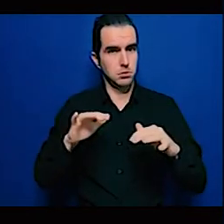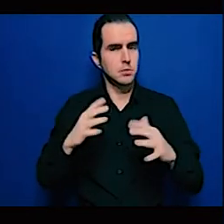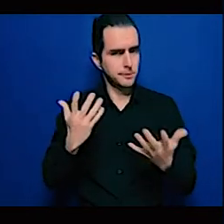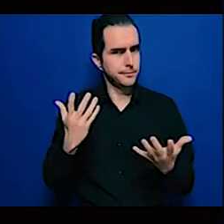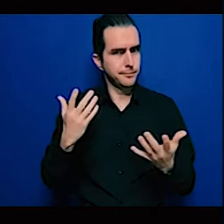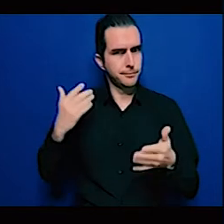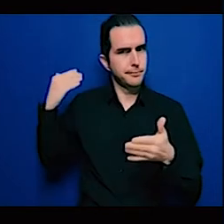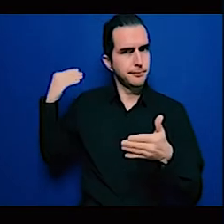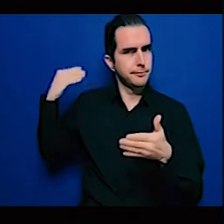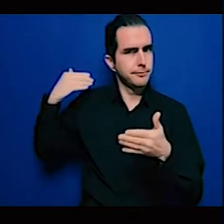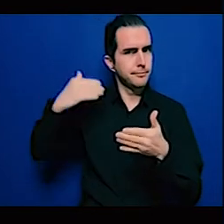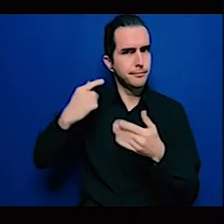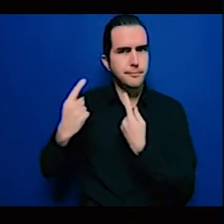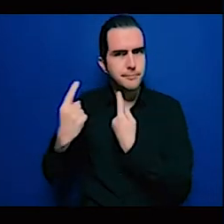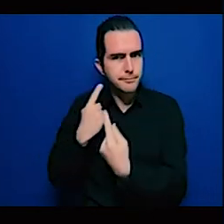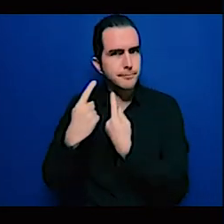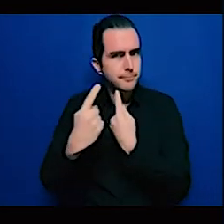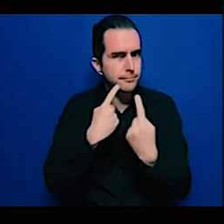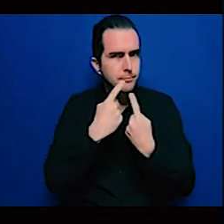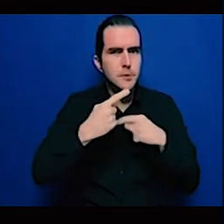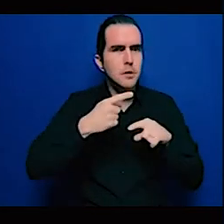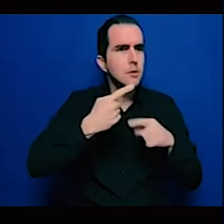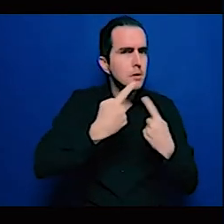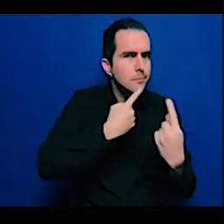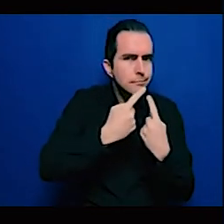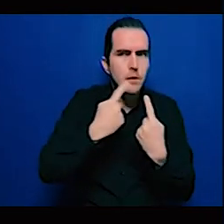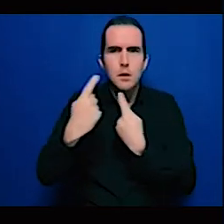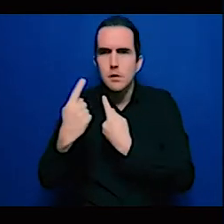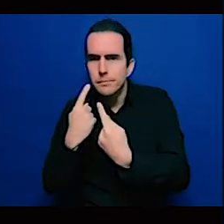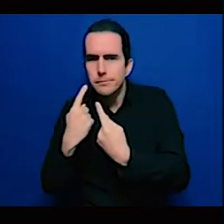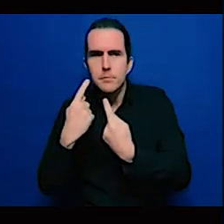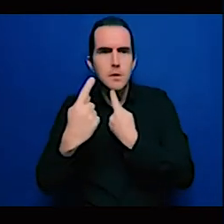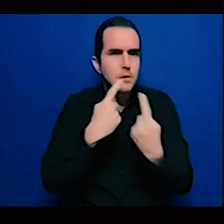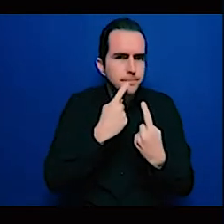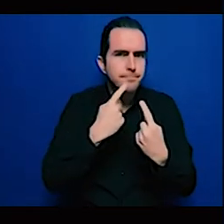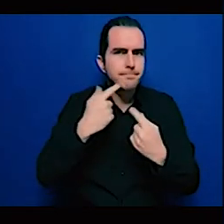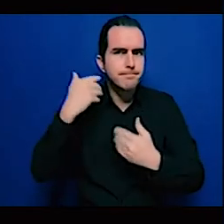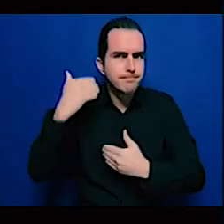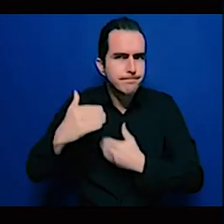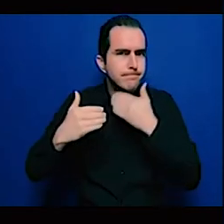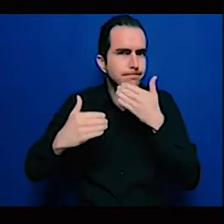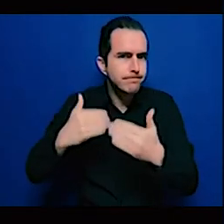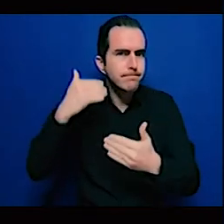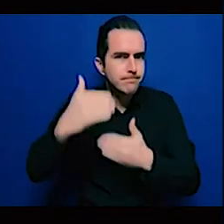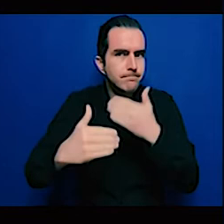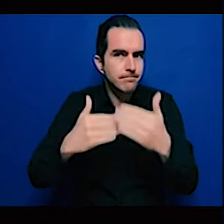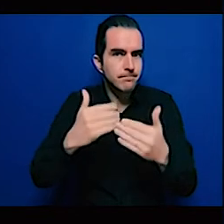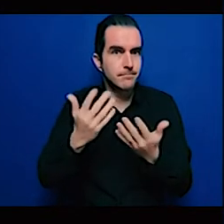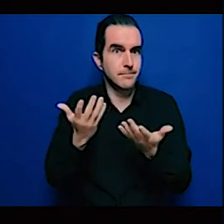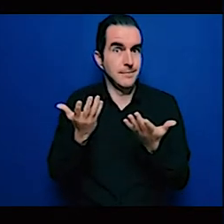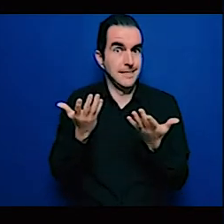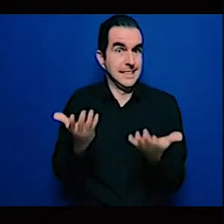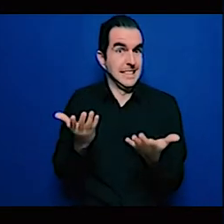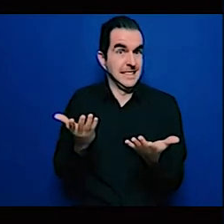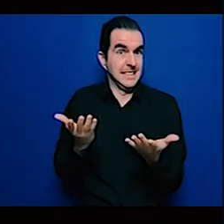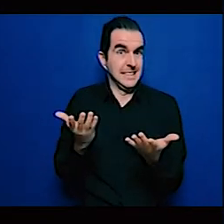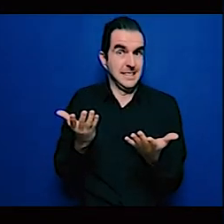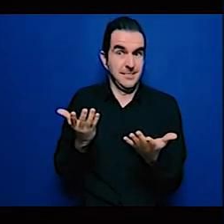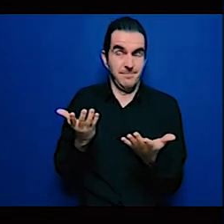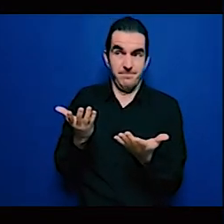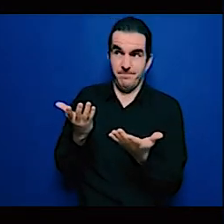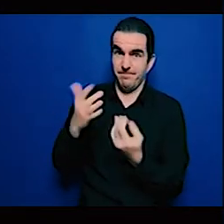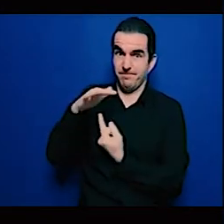OSA's Knowledge Network. OSA has an African Experts Knowledge